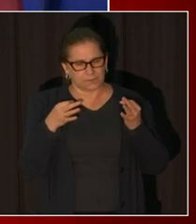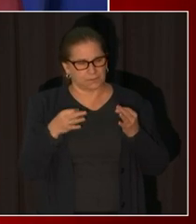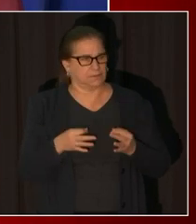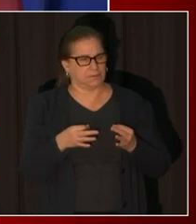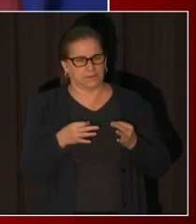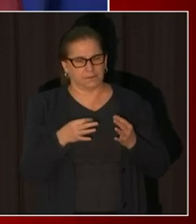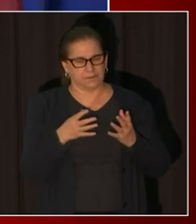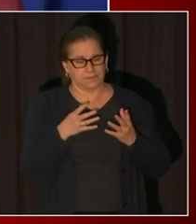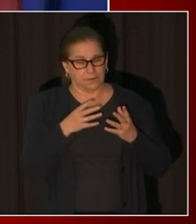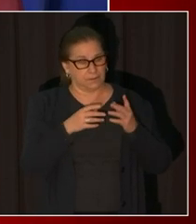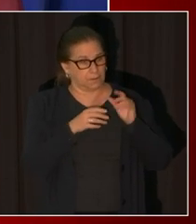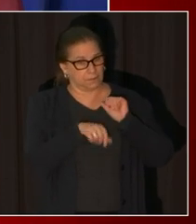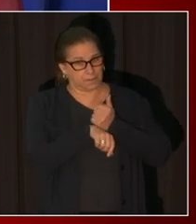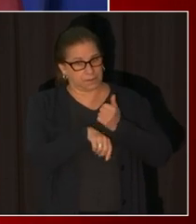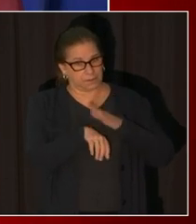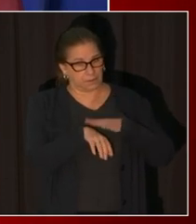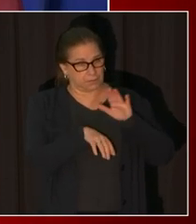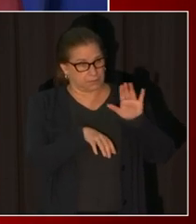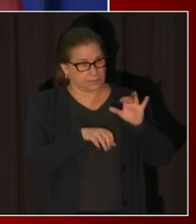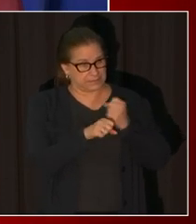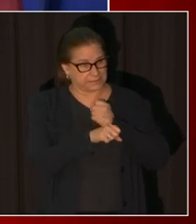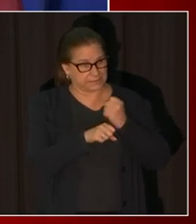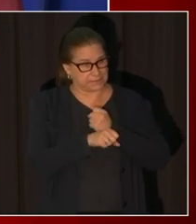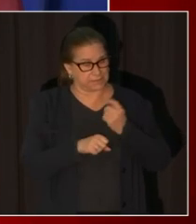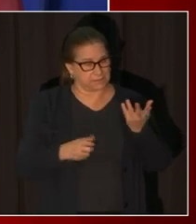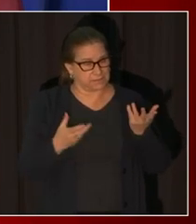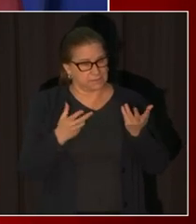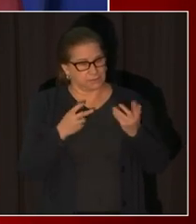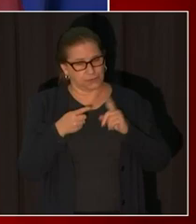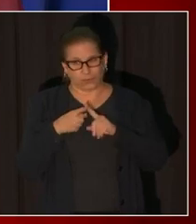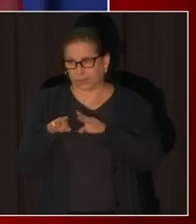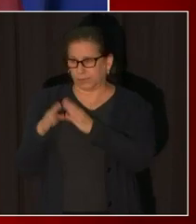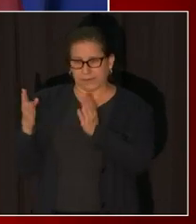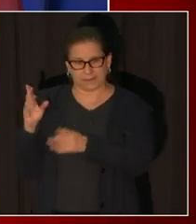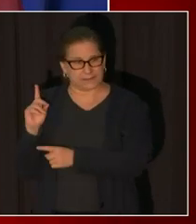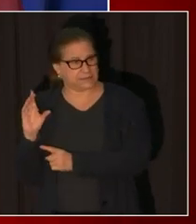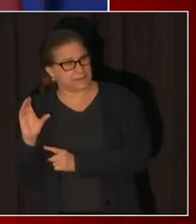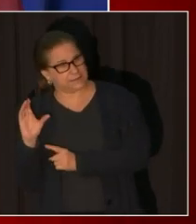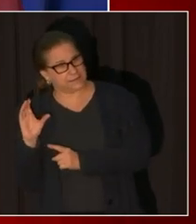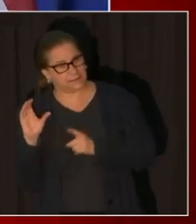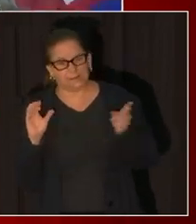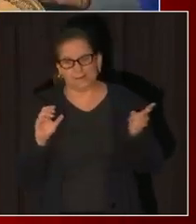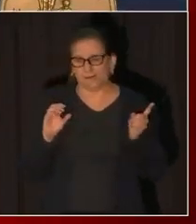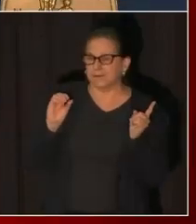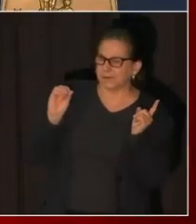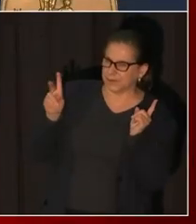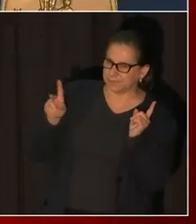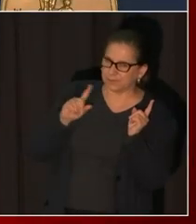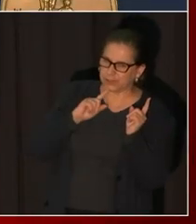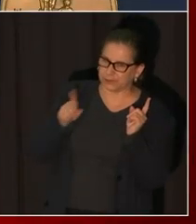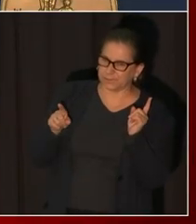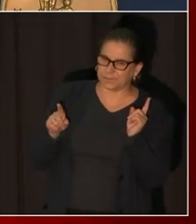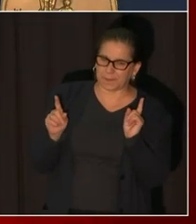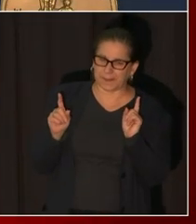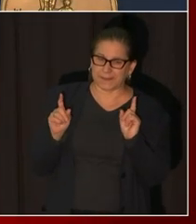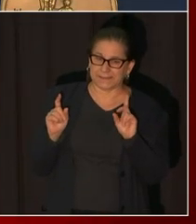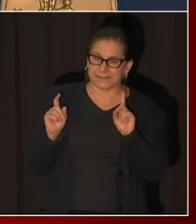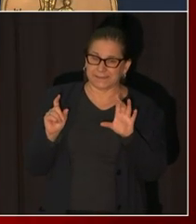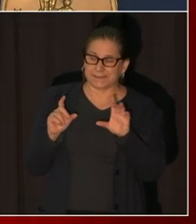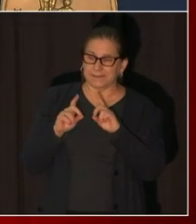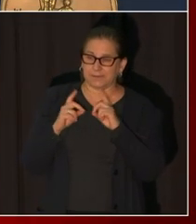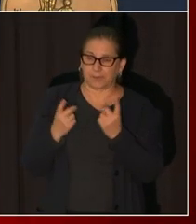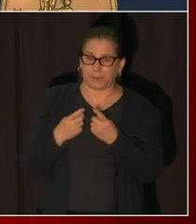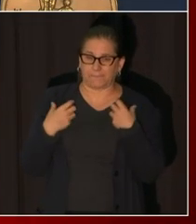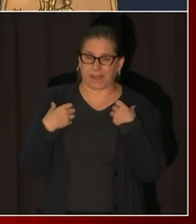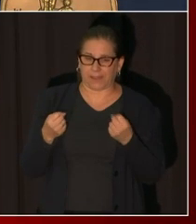change uh these uh metrics were designed by the DC department of health uh and